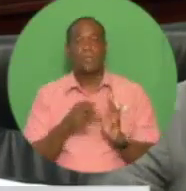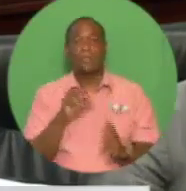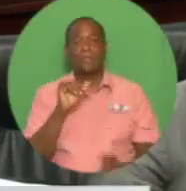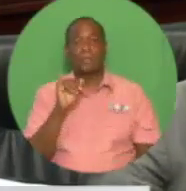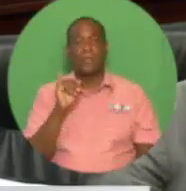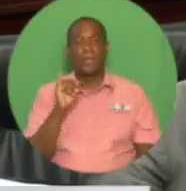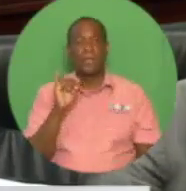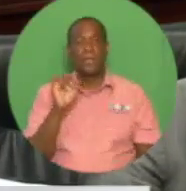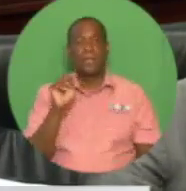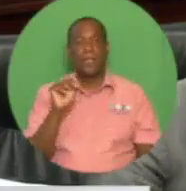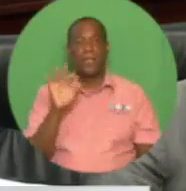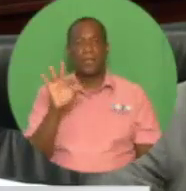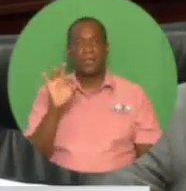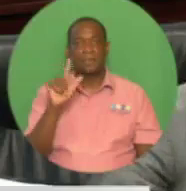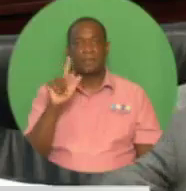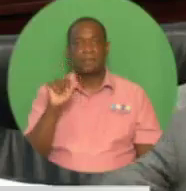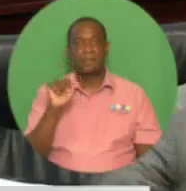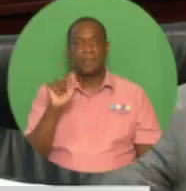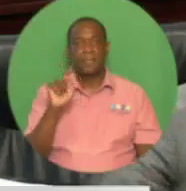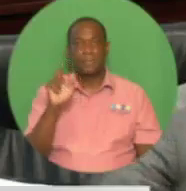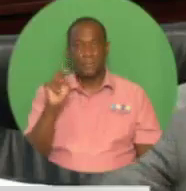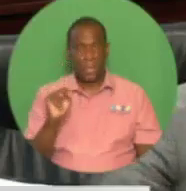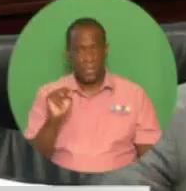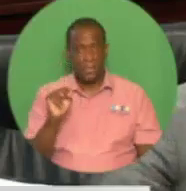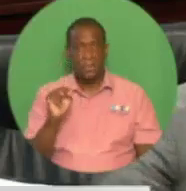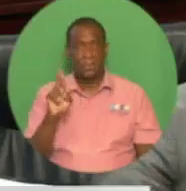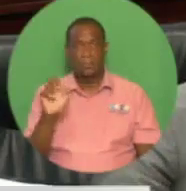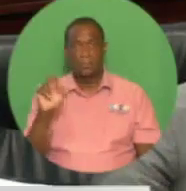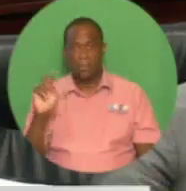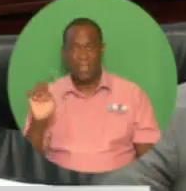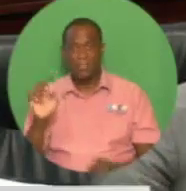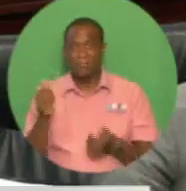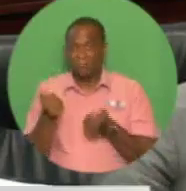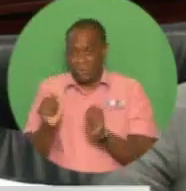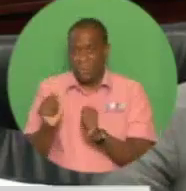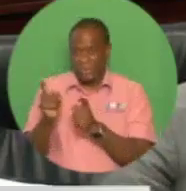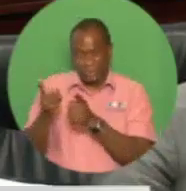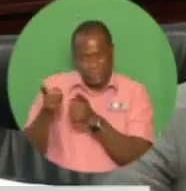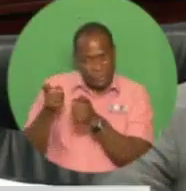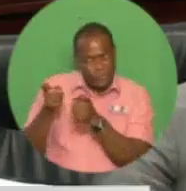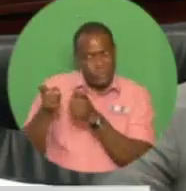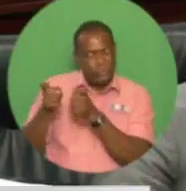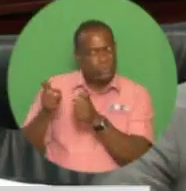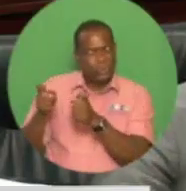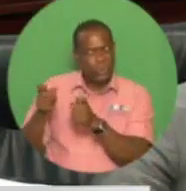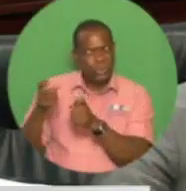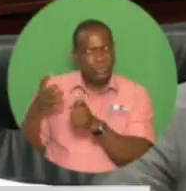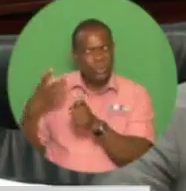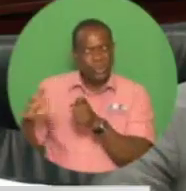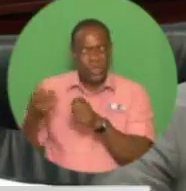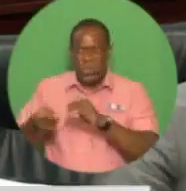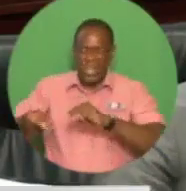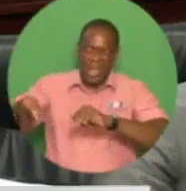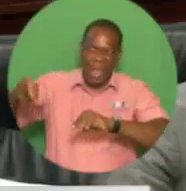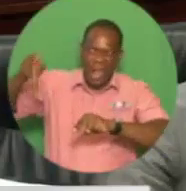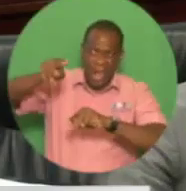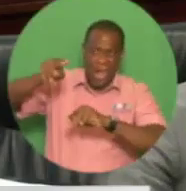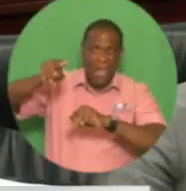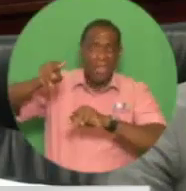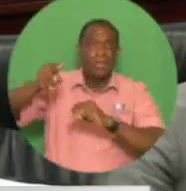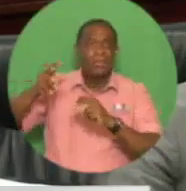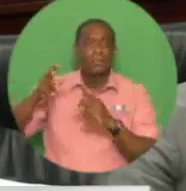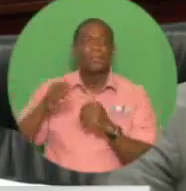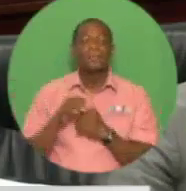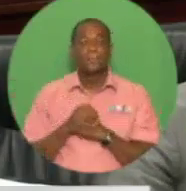the inflation rate in Trinidad and Tobago was recorded at 1.0 percent in